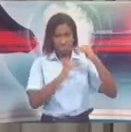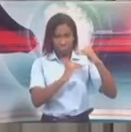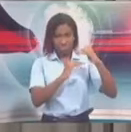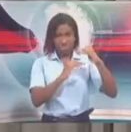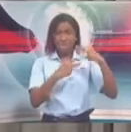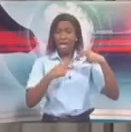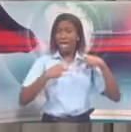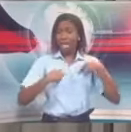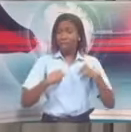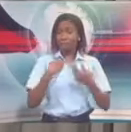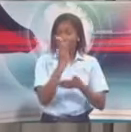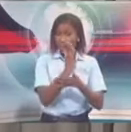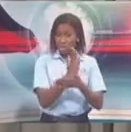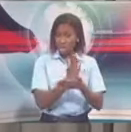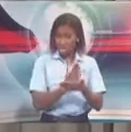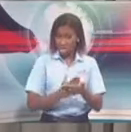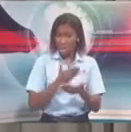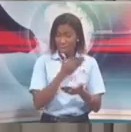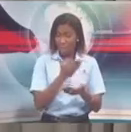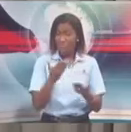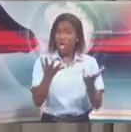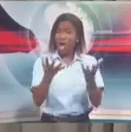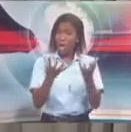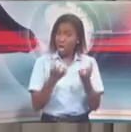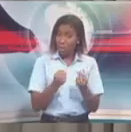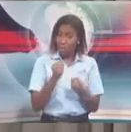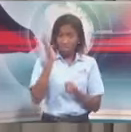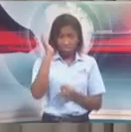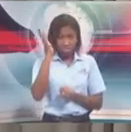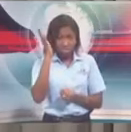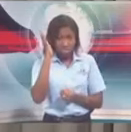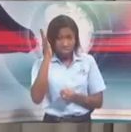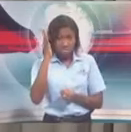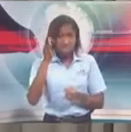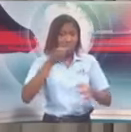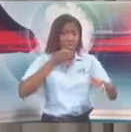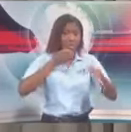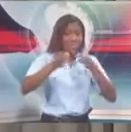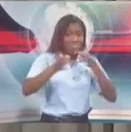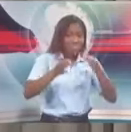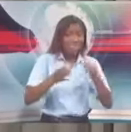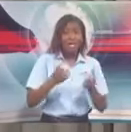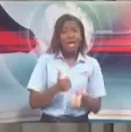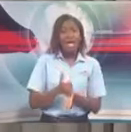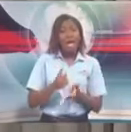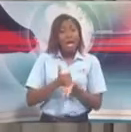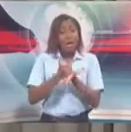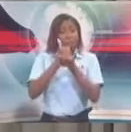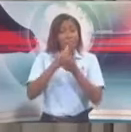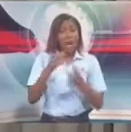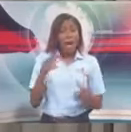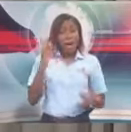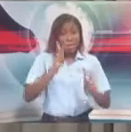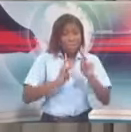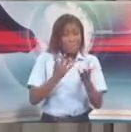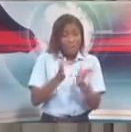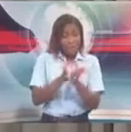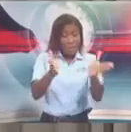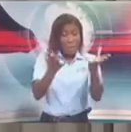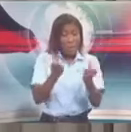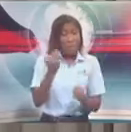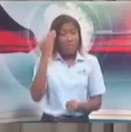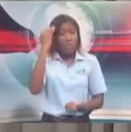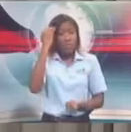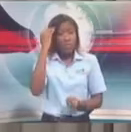to draw to your attention and to let the public know how we intend to deal with this first phase one that both the Prime Minister and the Minister of Health have